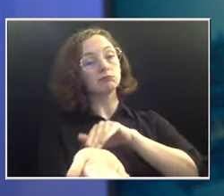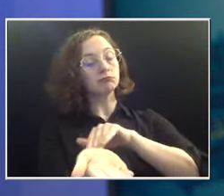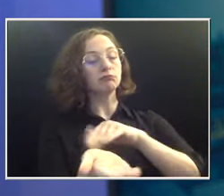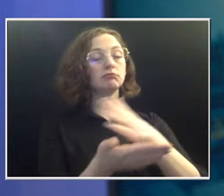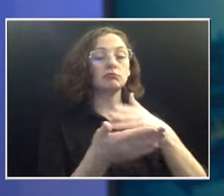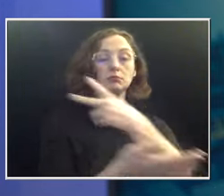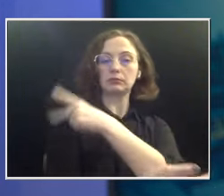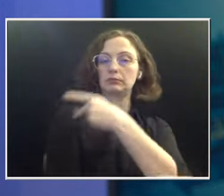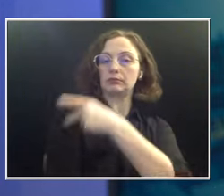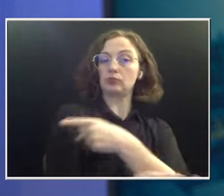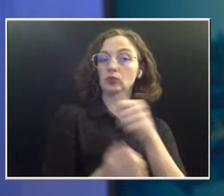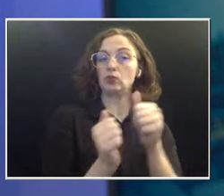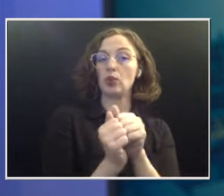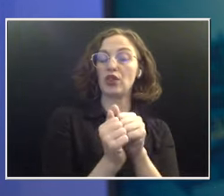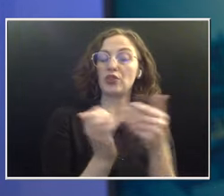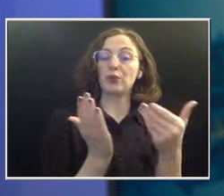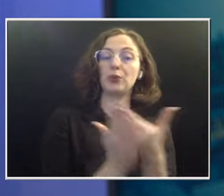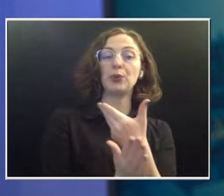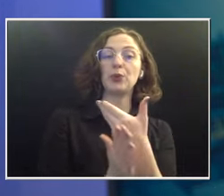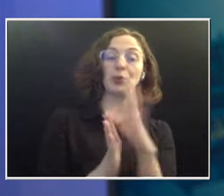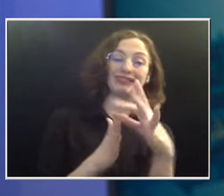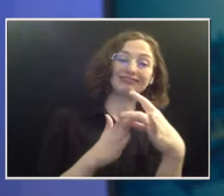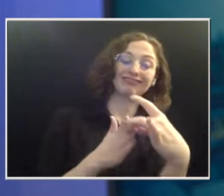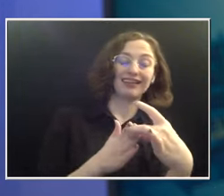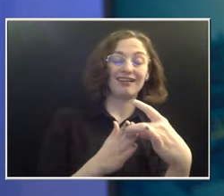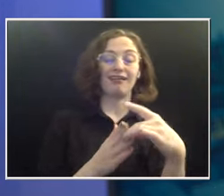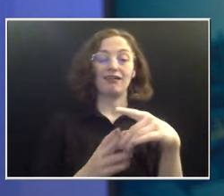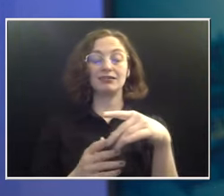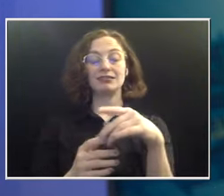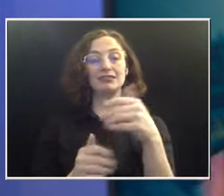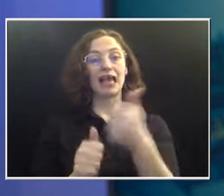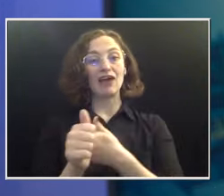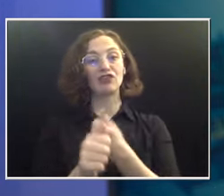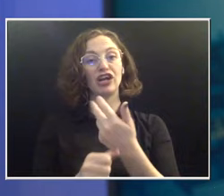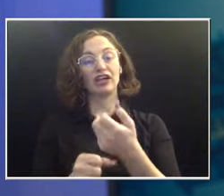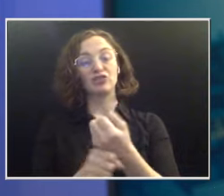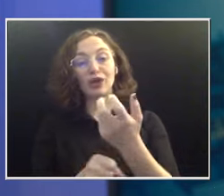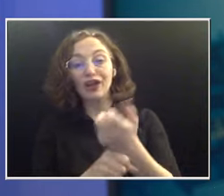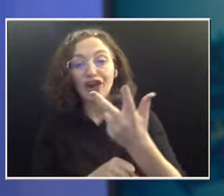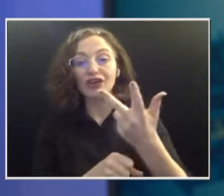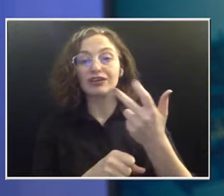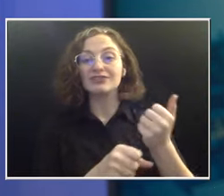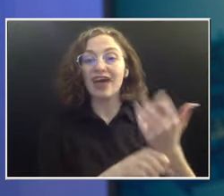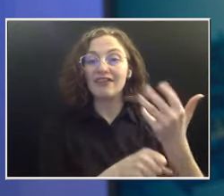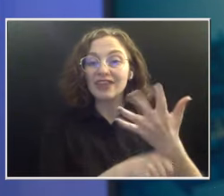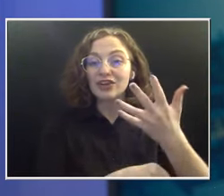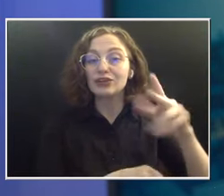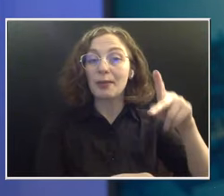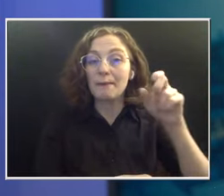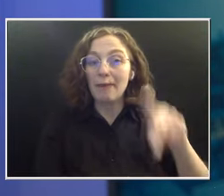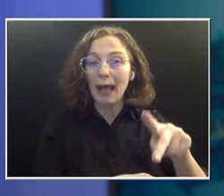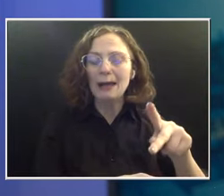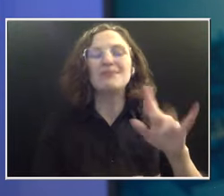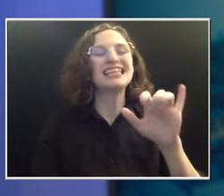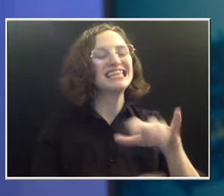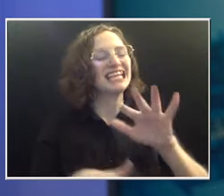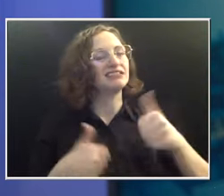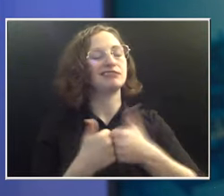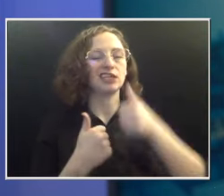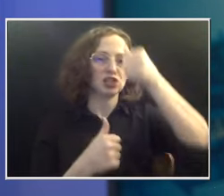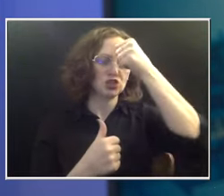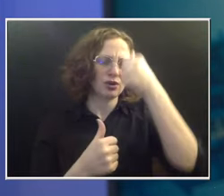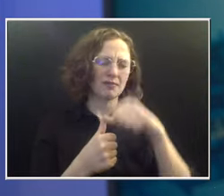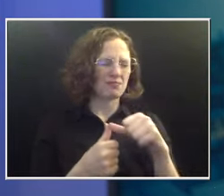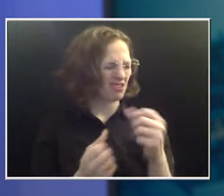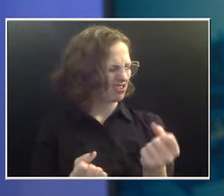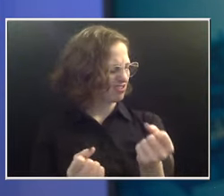saying pap smears three to five years, I think that's a really hard time to remember. Has it been five years when? And so I think that there have been some women that